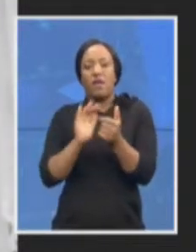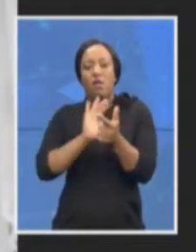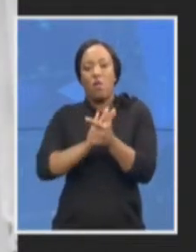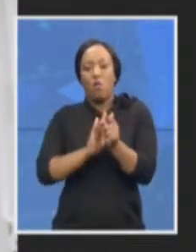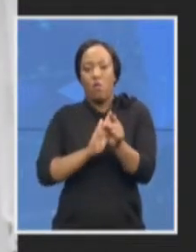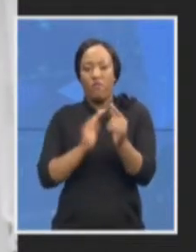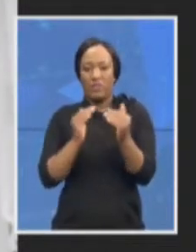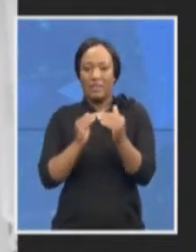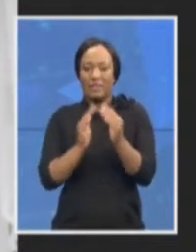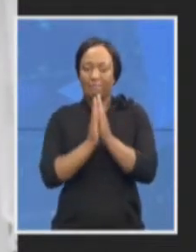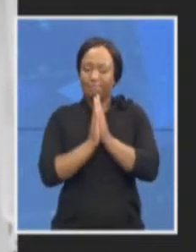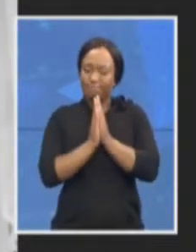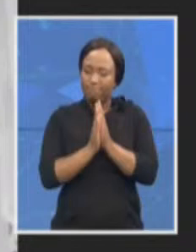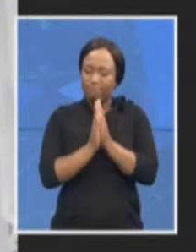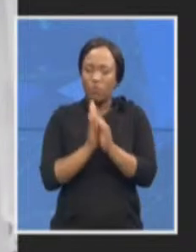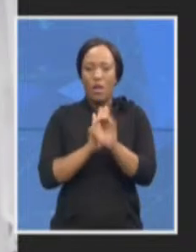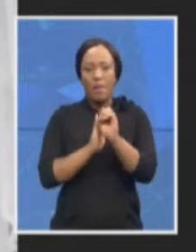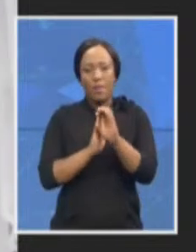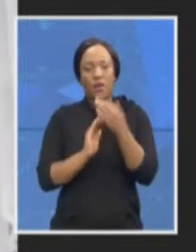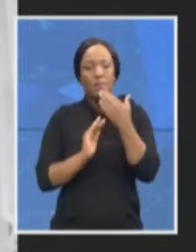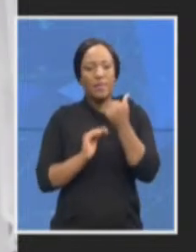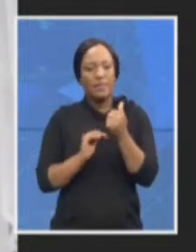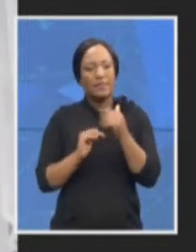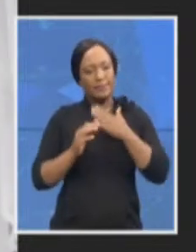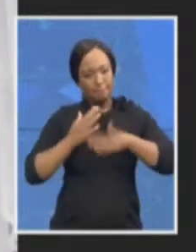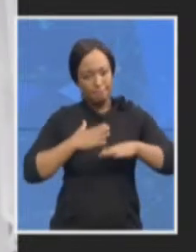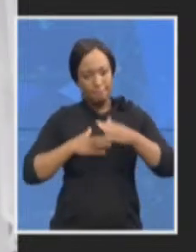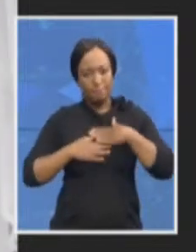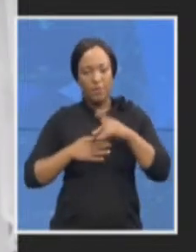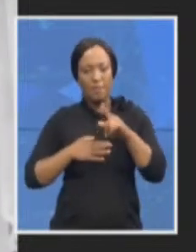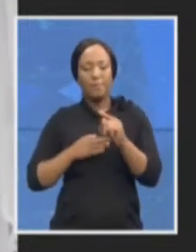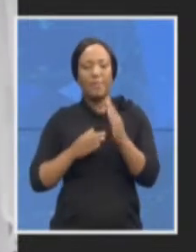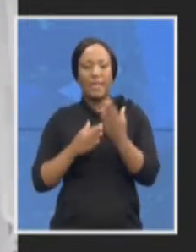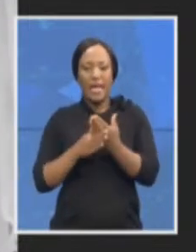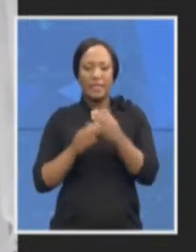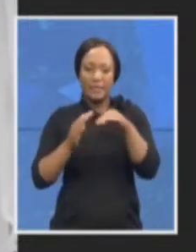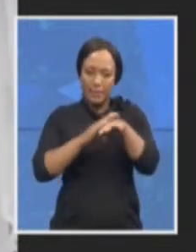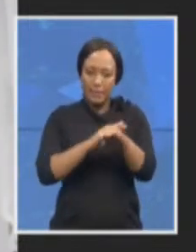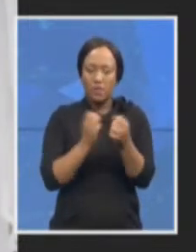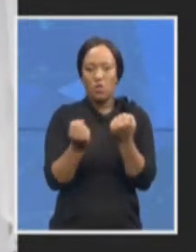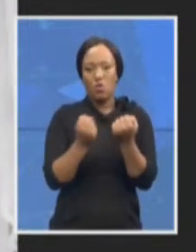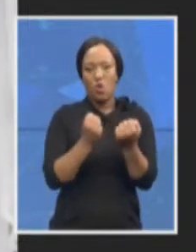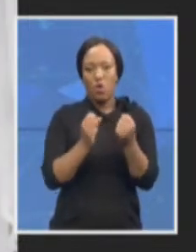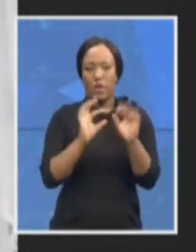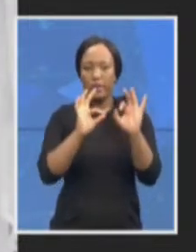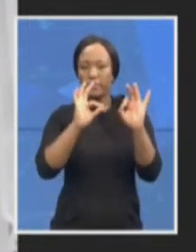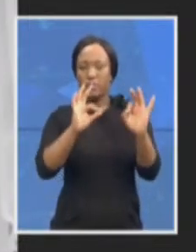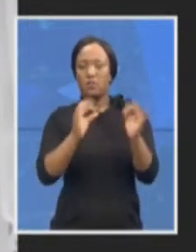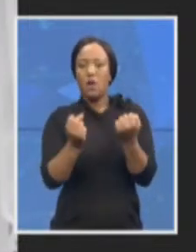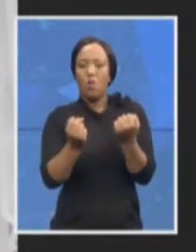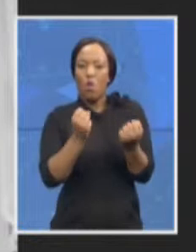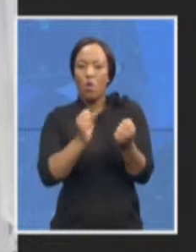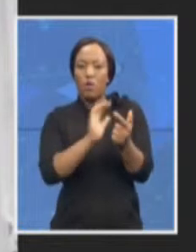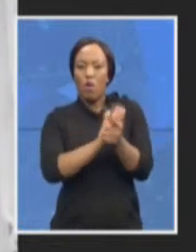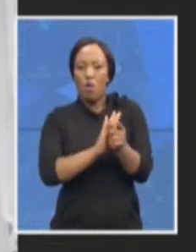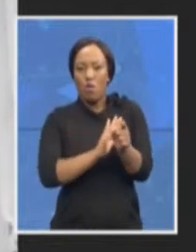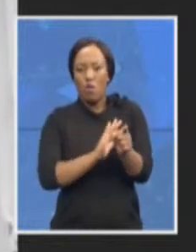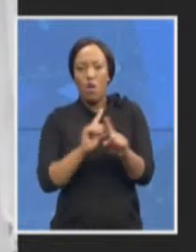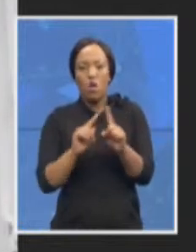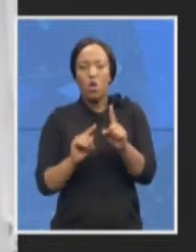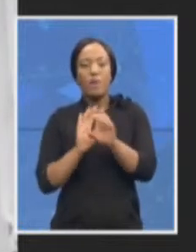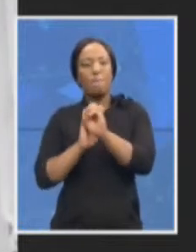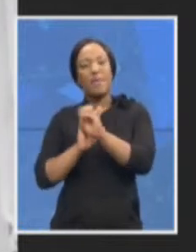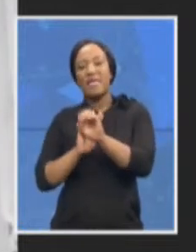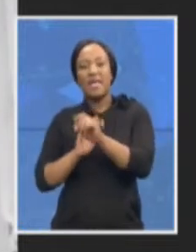pending cases to be tried in a competent court of law rather than in the media which could as I said compromise